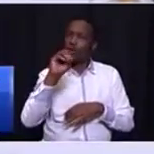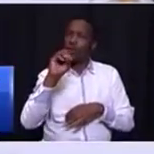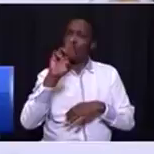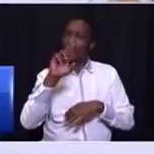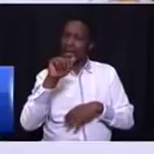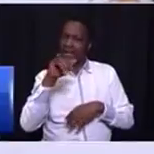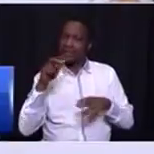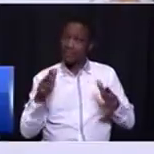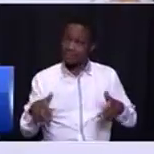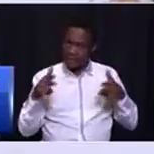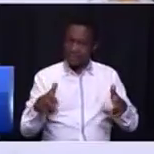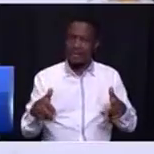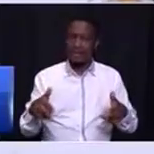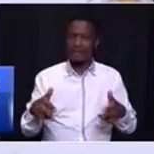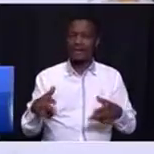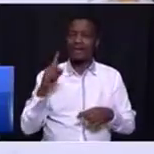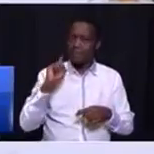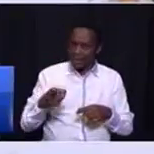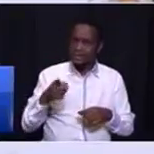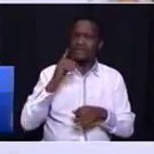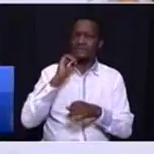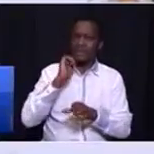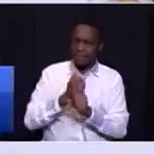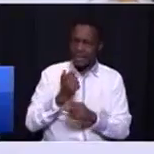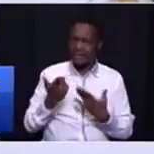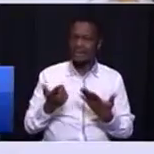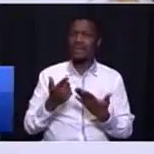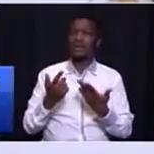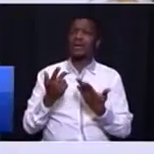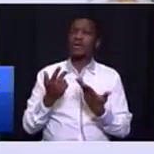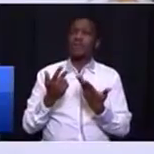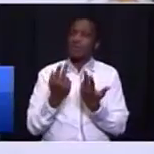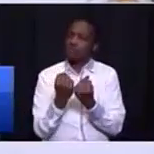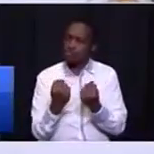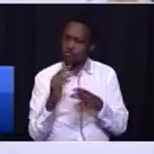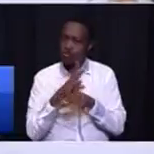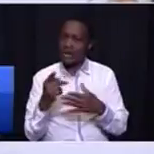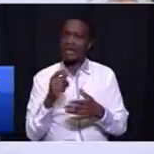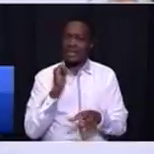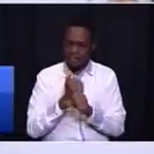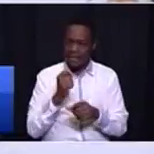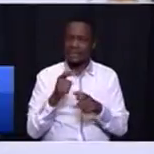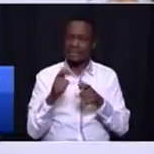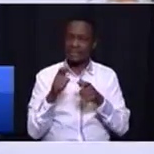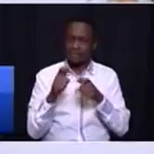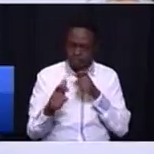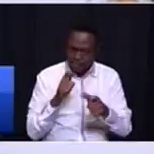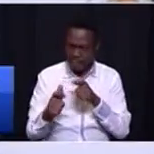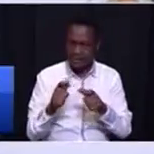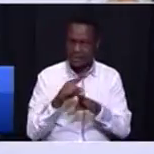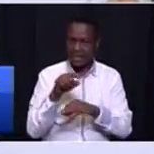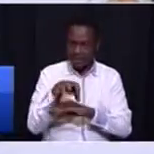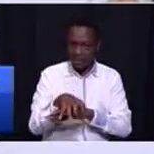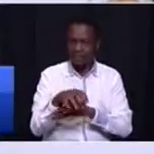metro rail that must be modernized and devolved to be managed at a provincial level.